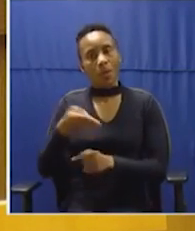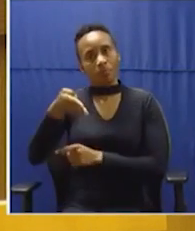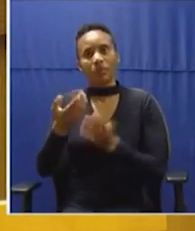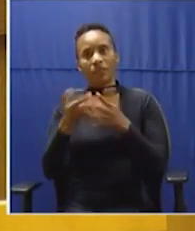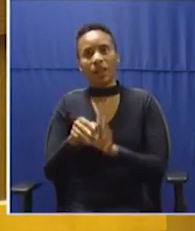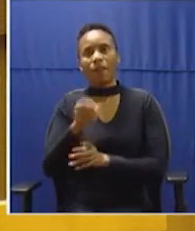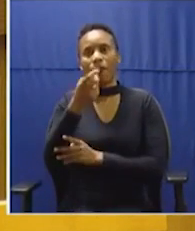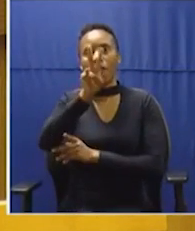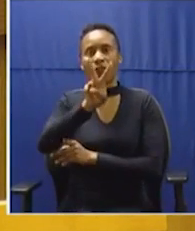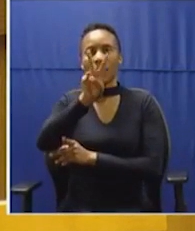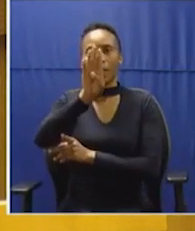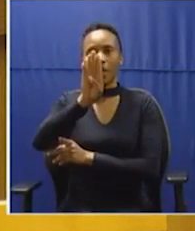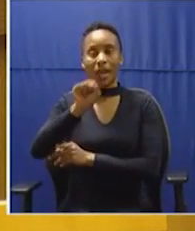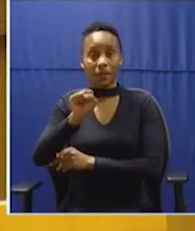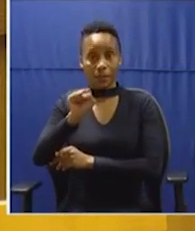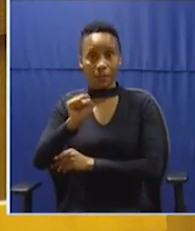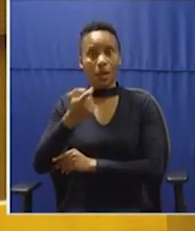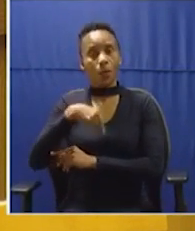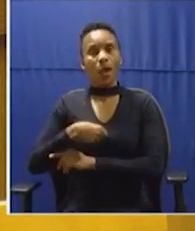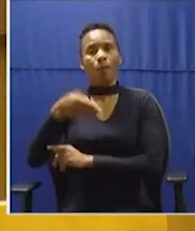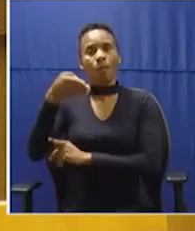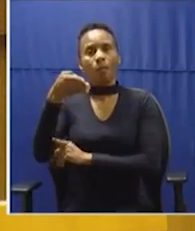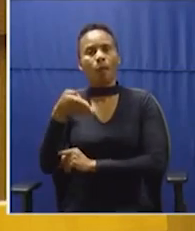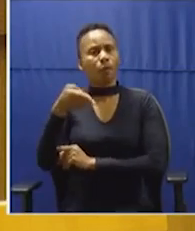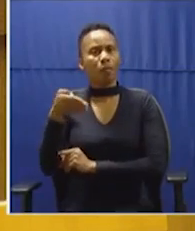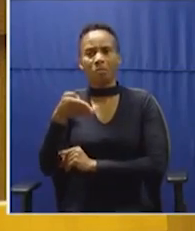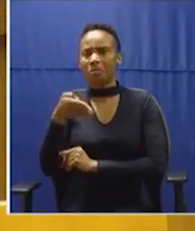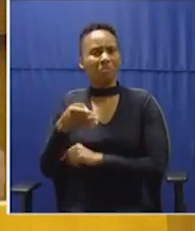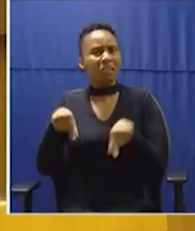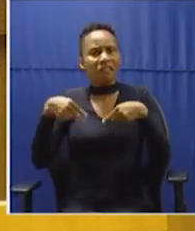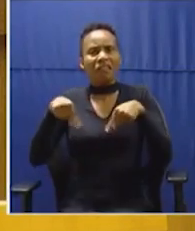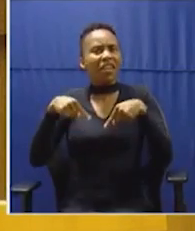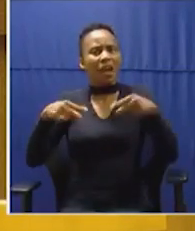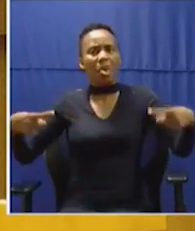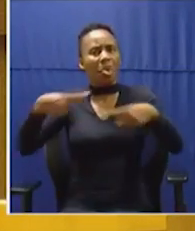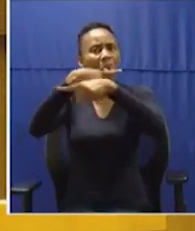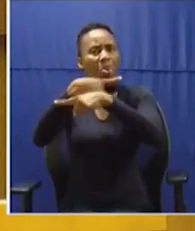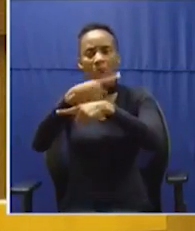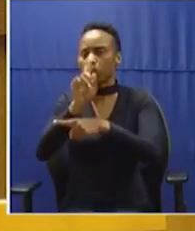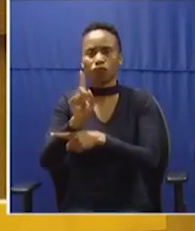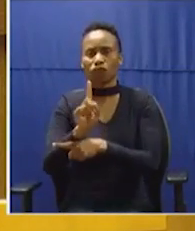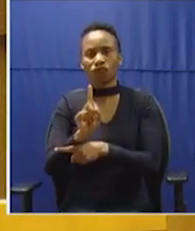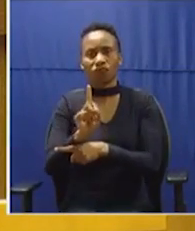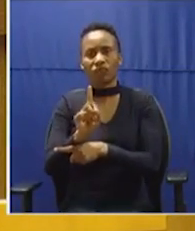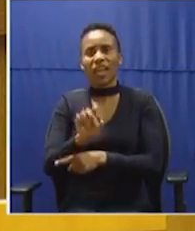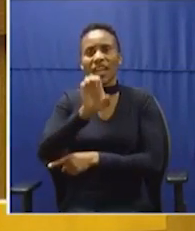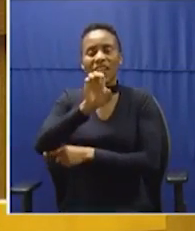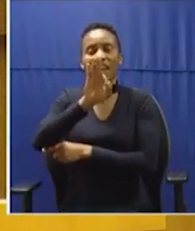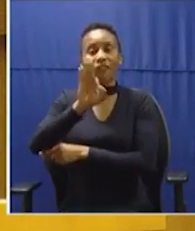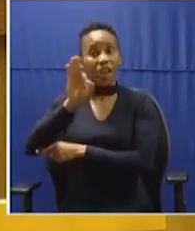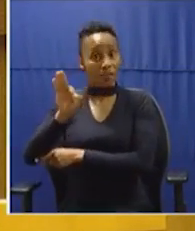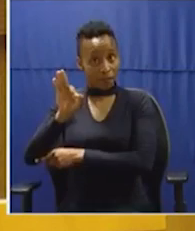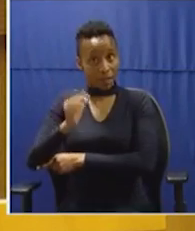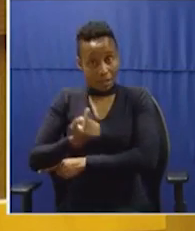We are going to state here categorically clear without any fear of contradiction that the EFF and